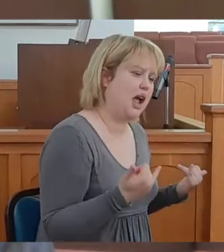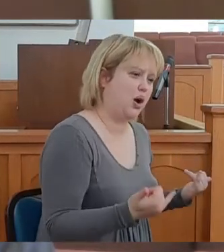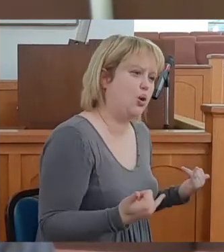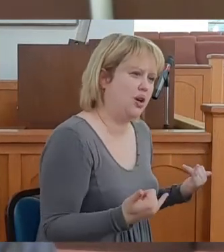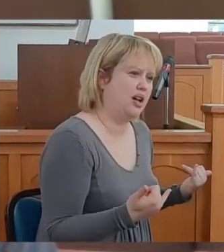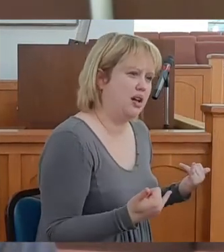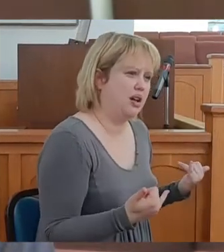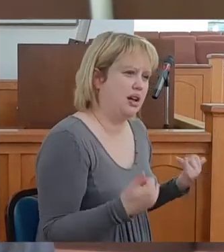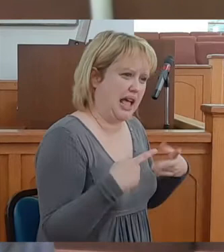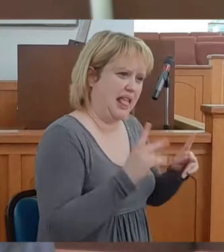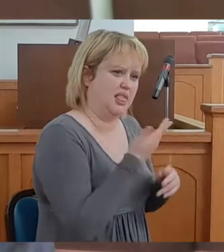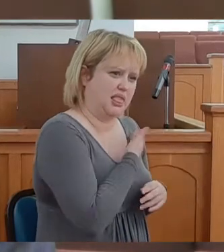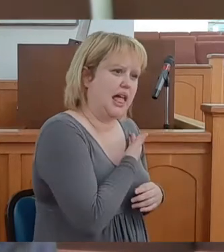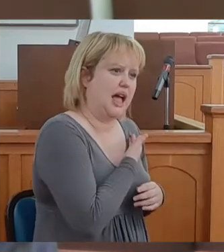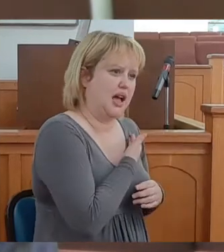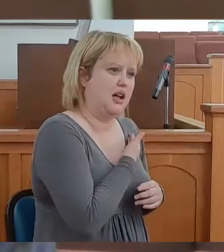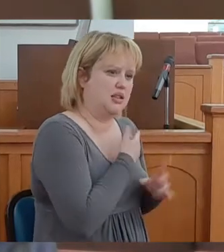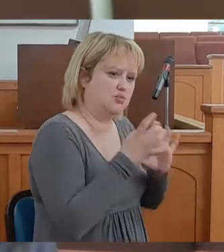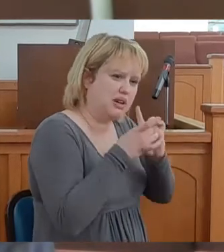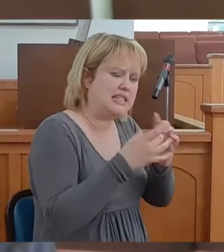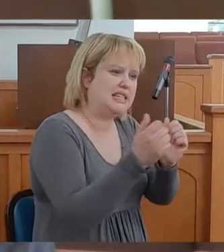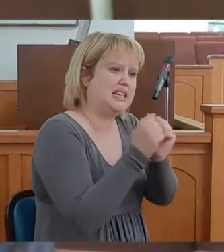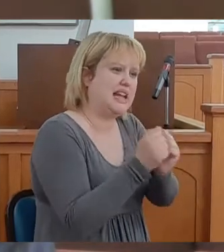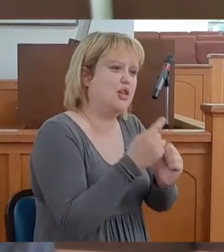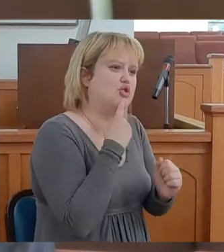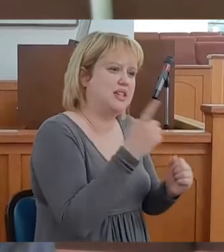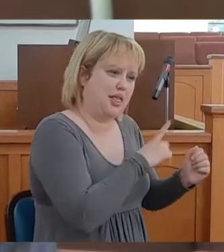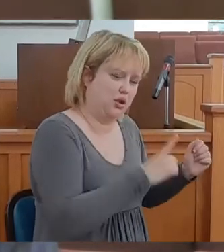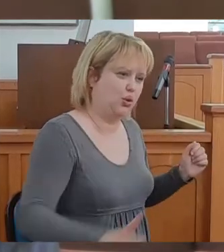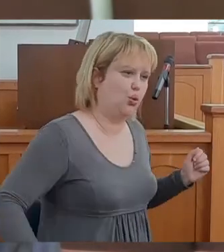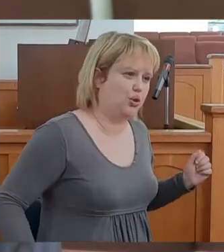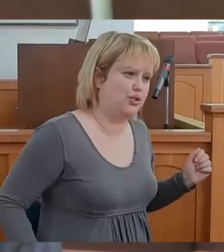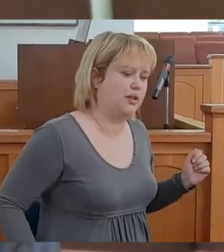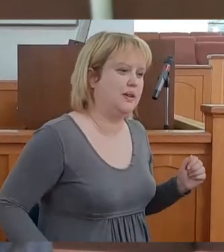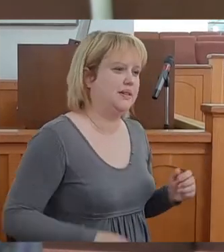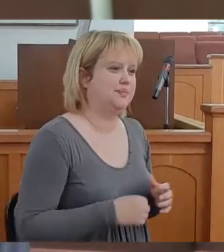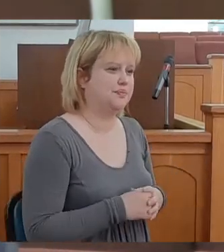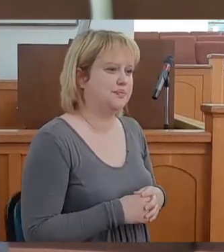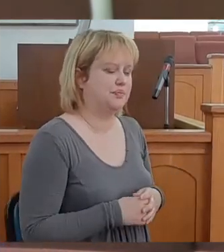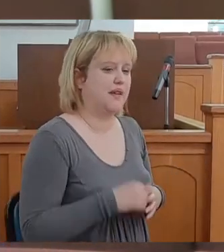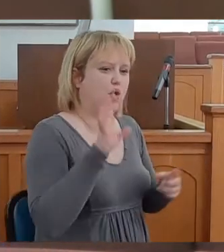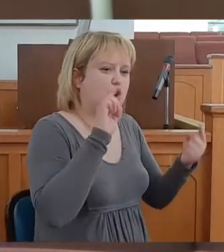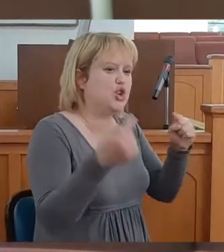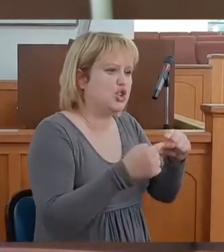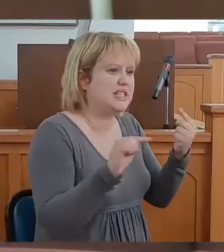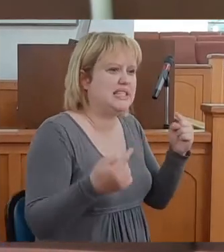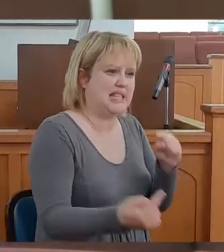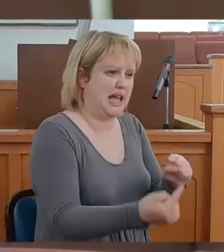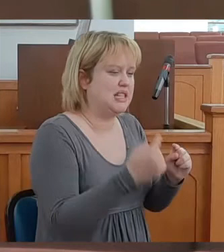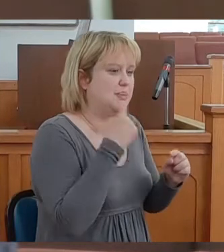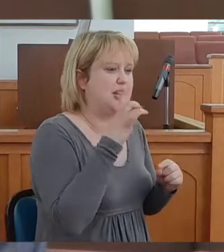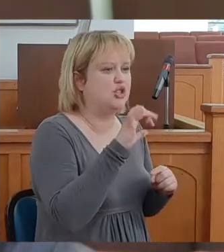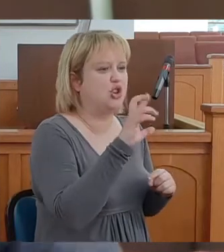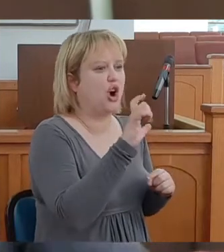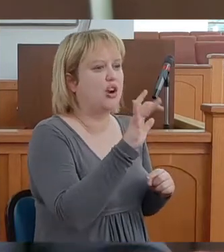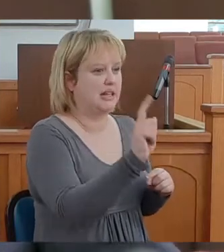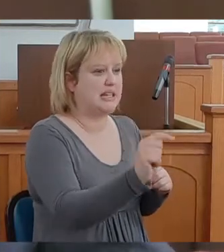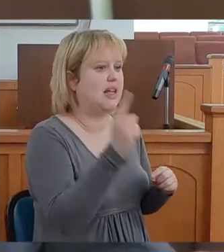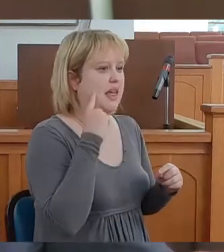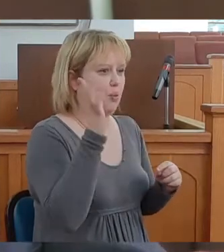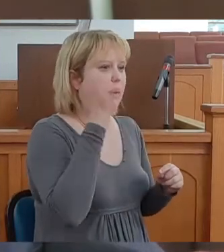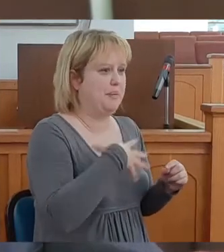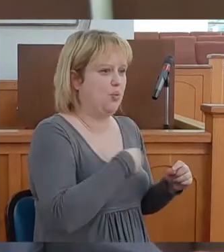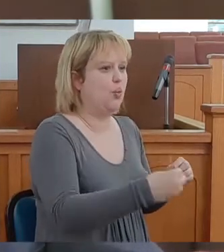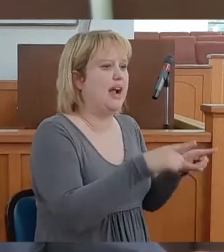and let us reason together, said the Lord. Though your sins be as scarlet, they shall be as